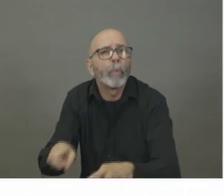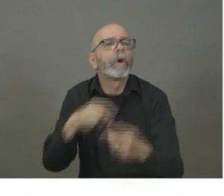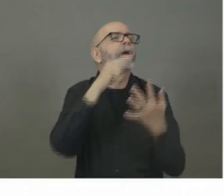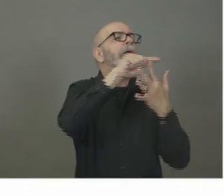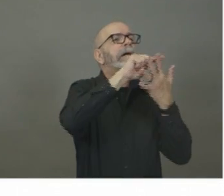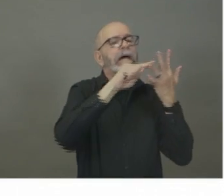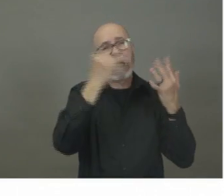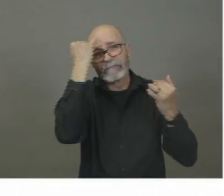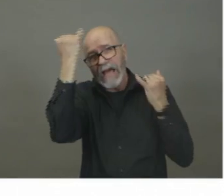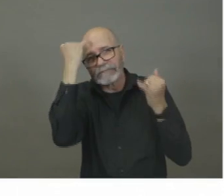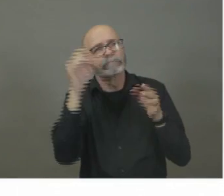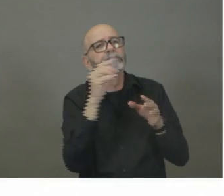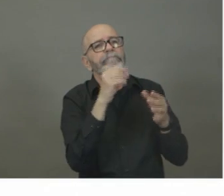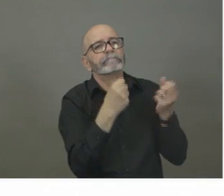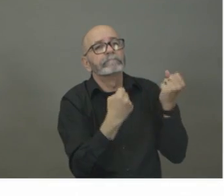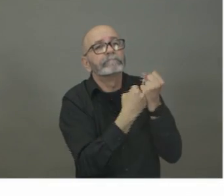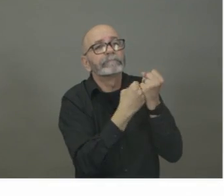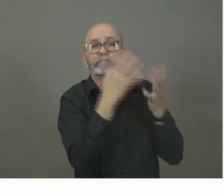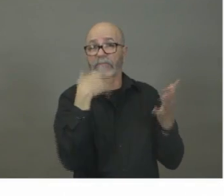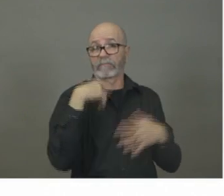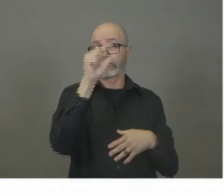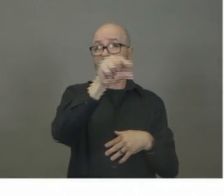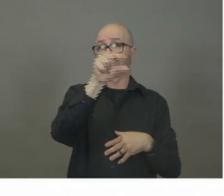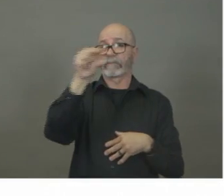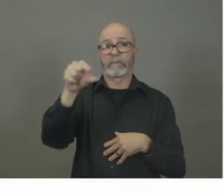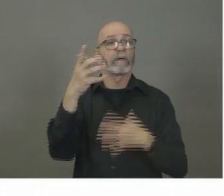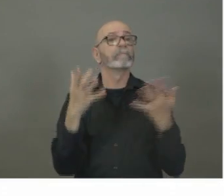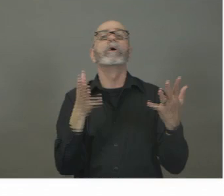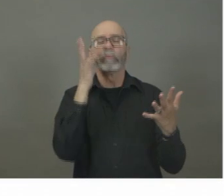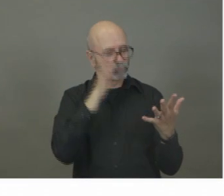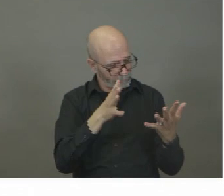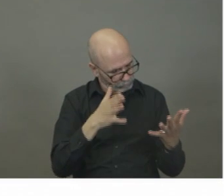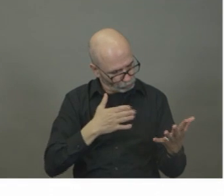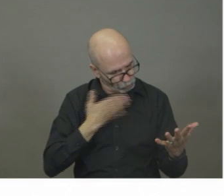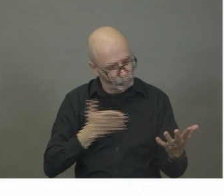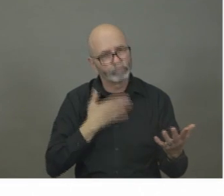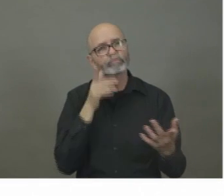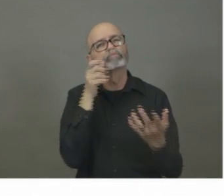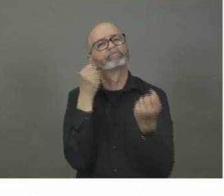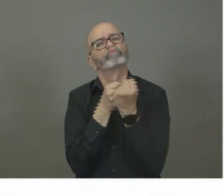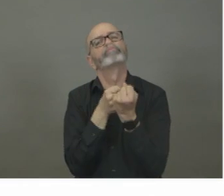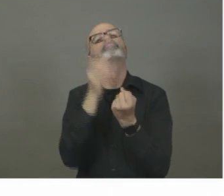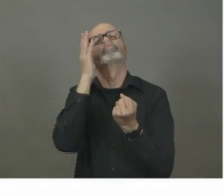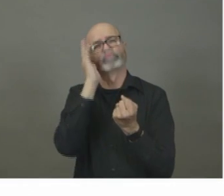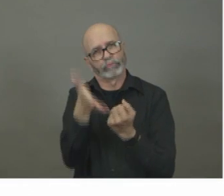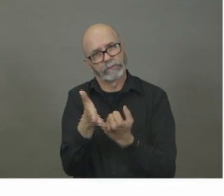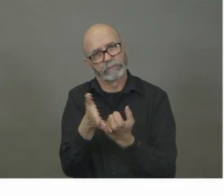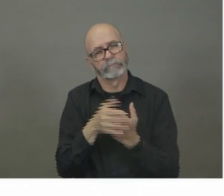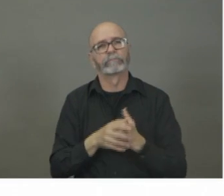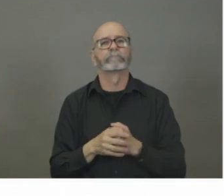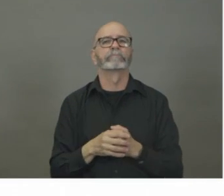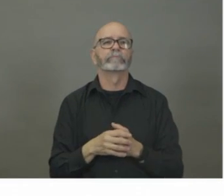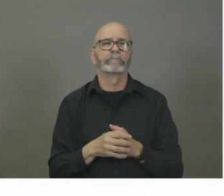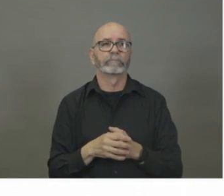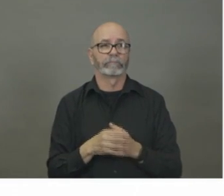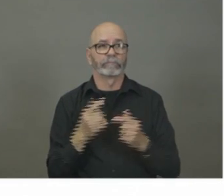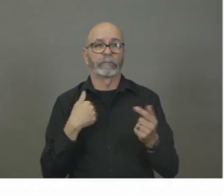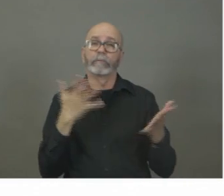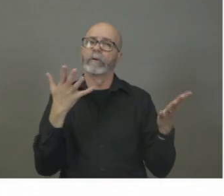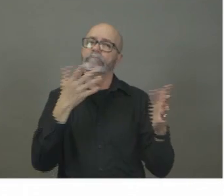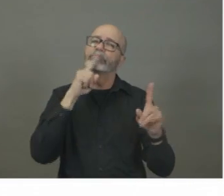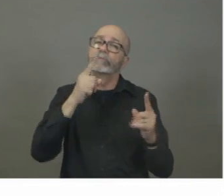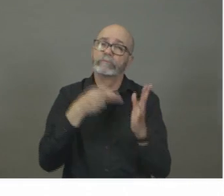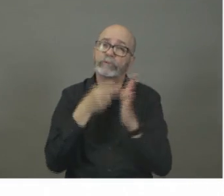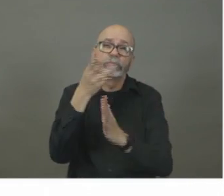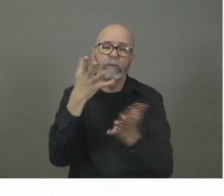financially to help support where necessary. But at this point, as we're fortunate that we have, there is